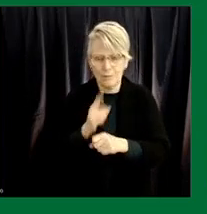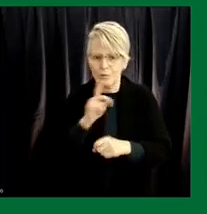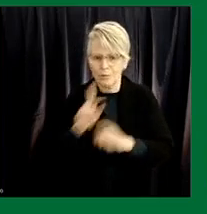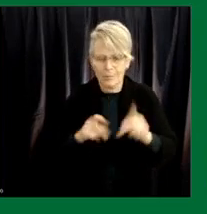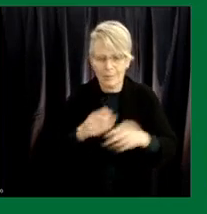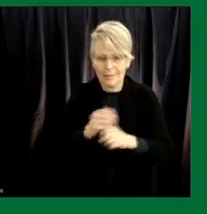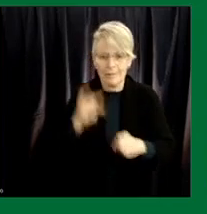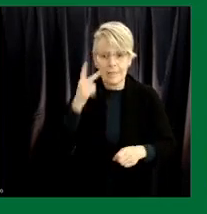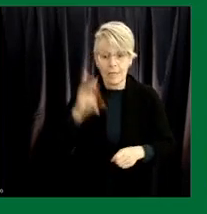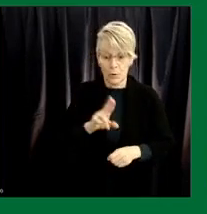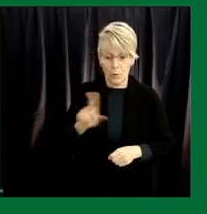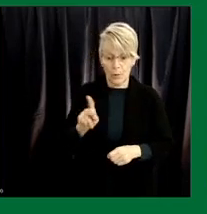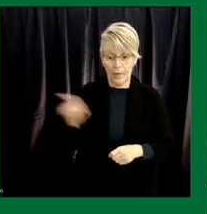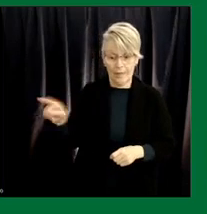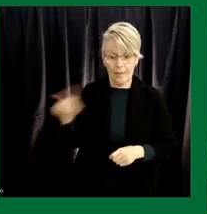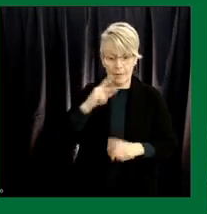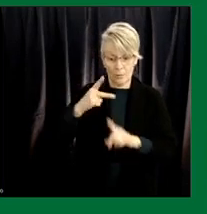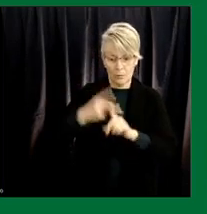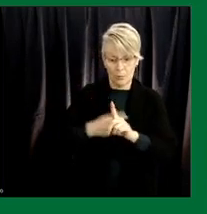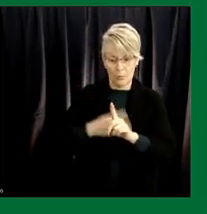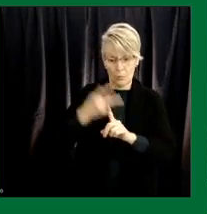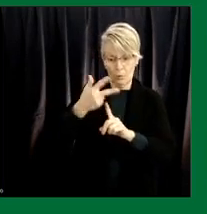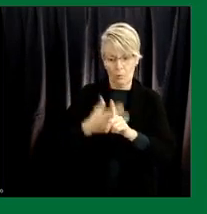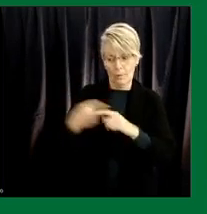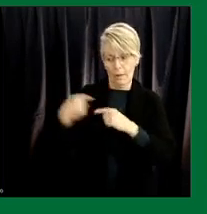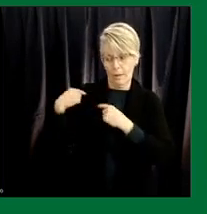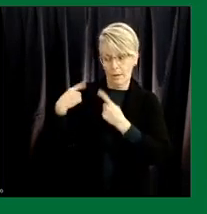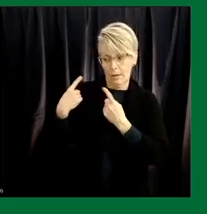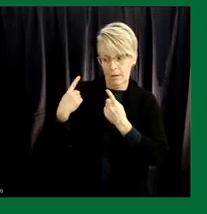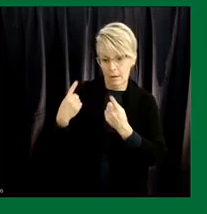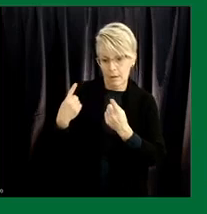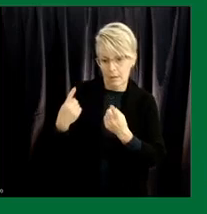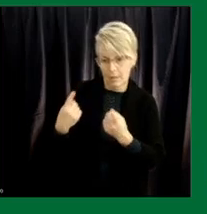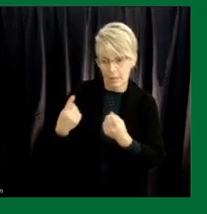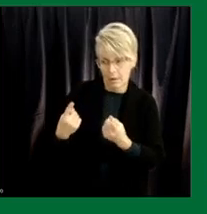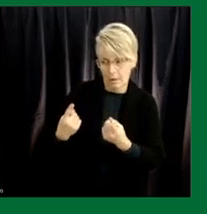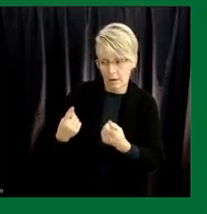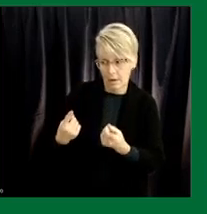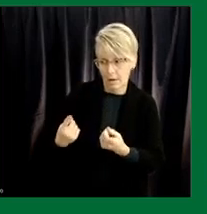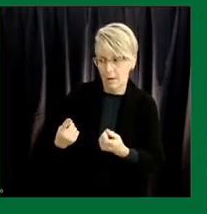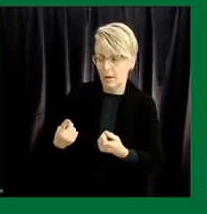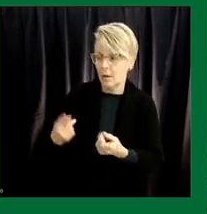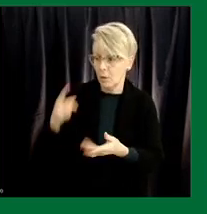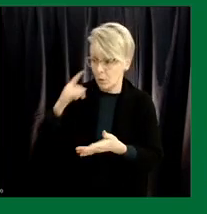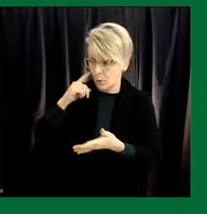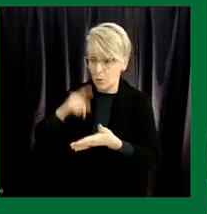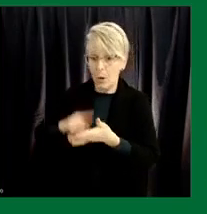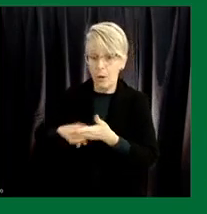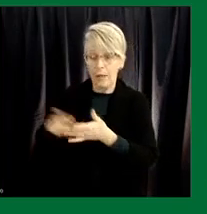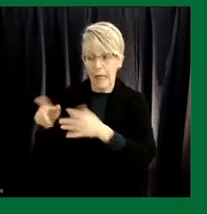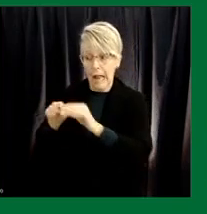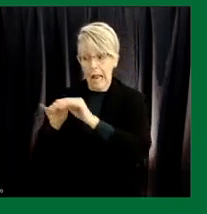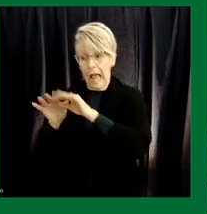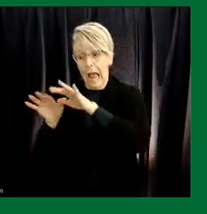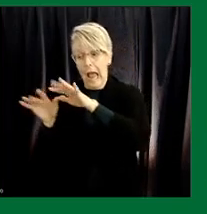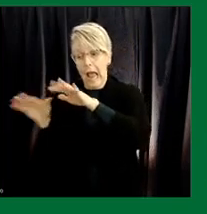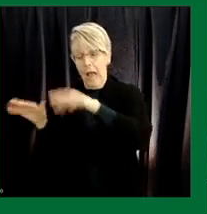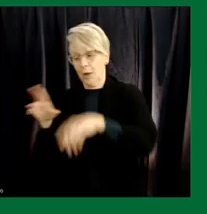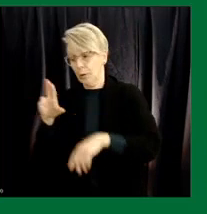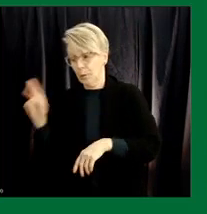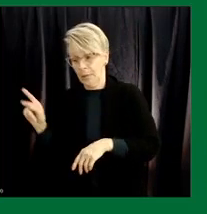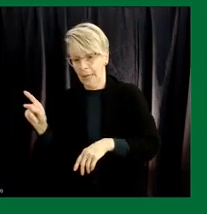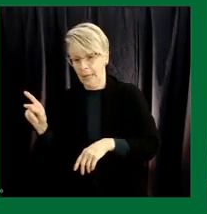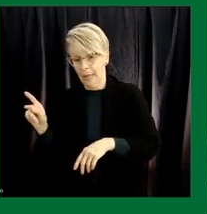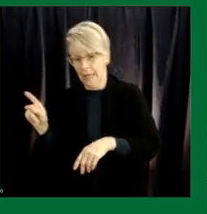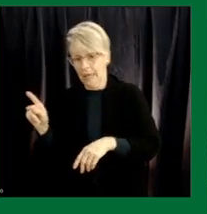how over a period of two to three months the variants of concern became the predominant strain in the uk especially initially in the southeast